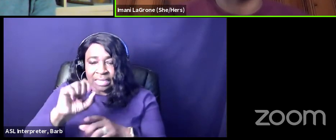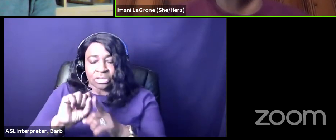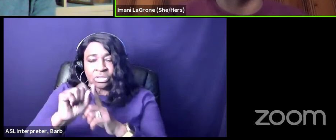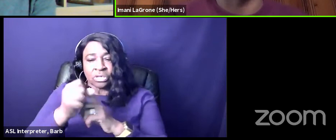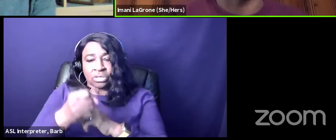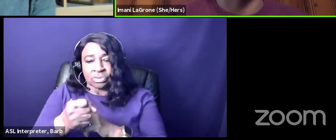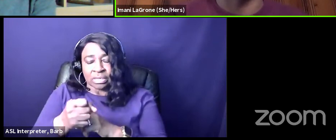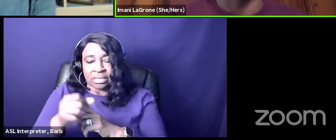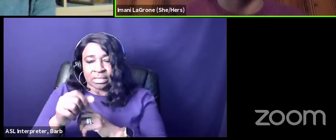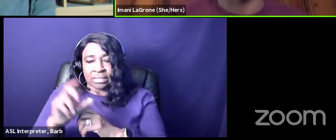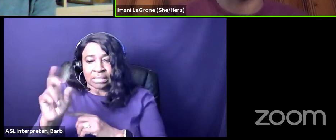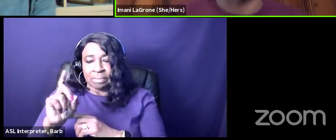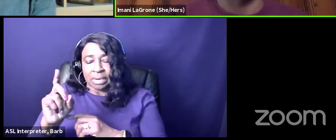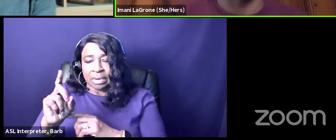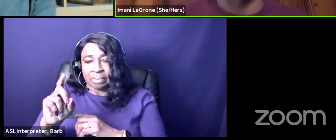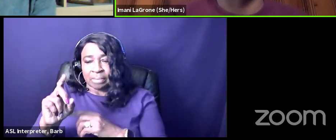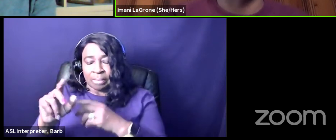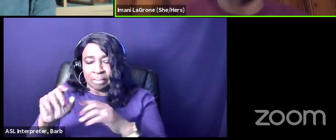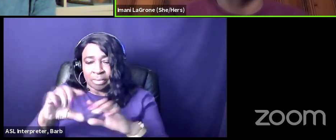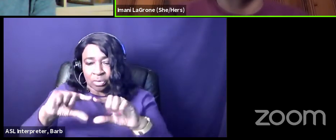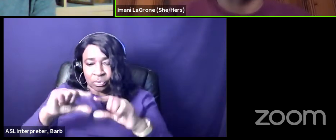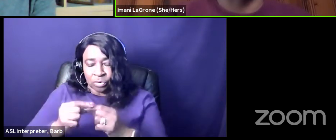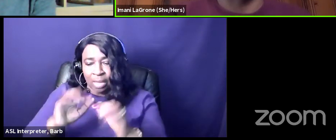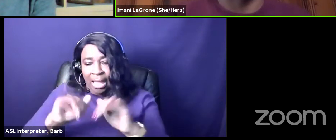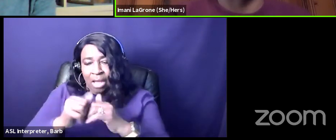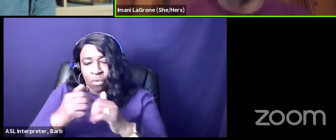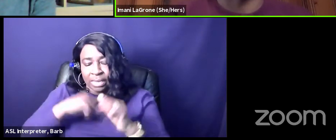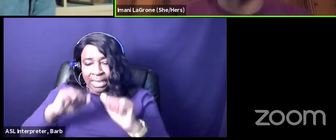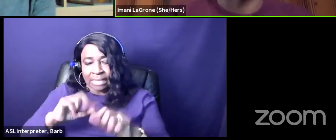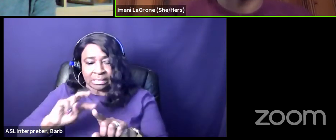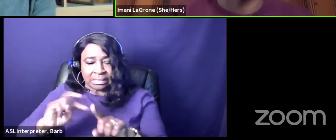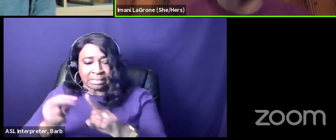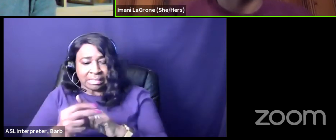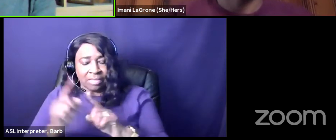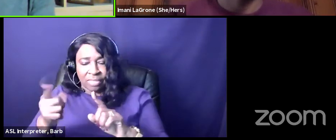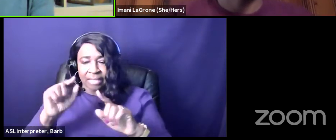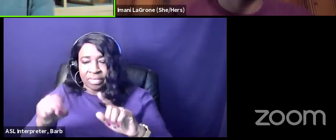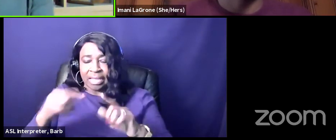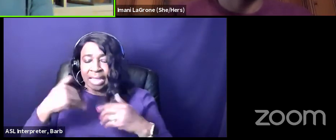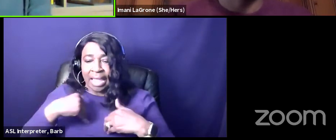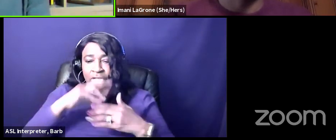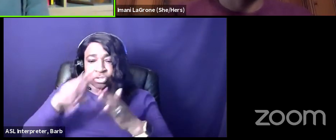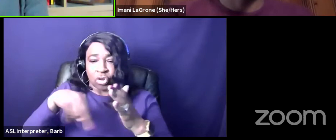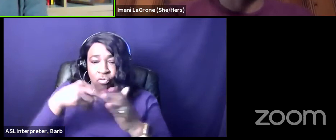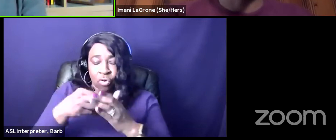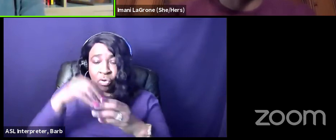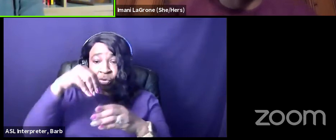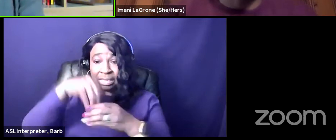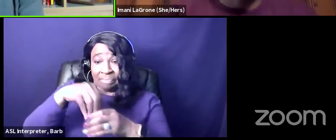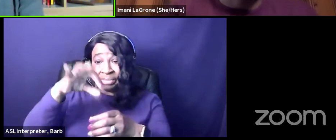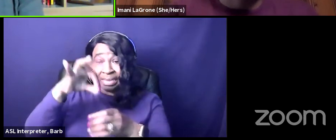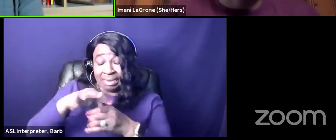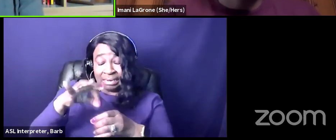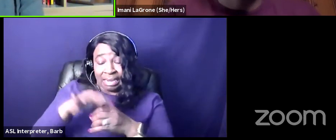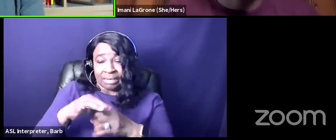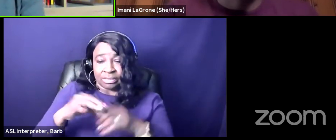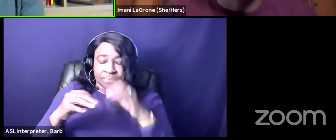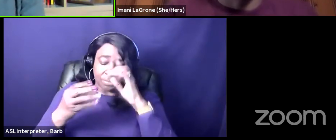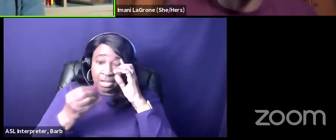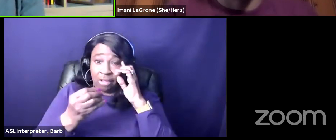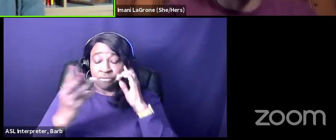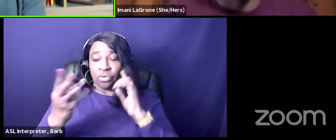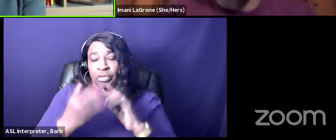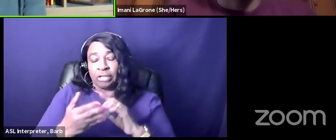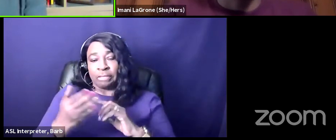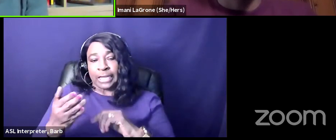democratic party as well is sort of how we can see that playing the role of yours okay so two a few things